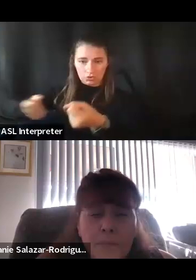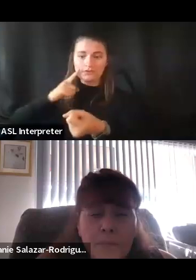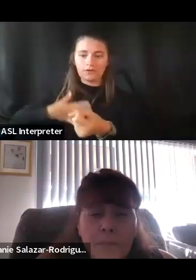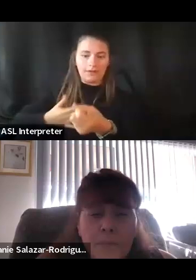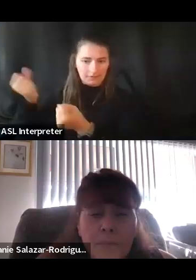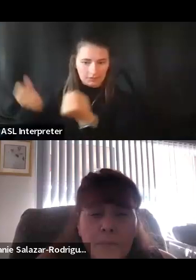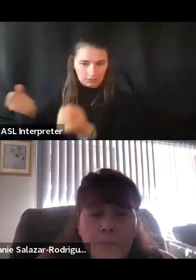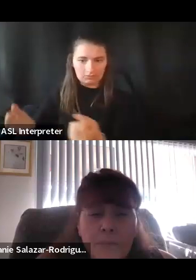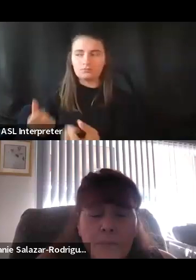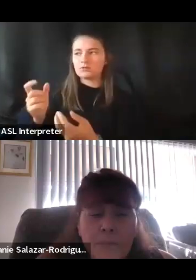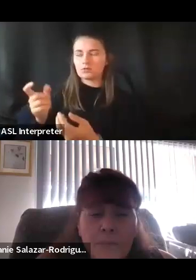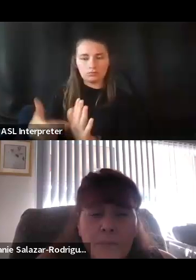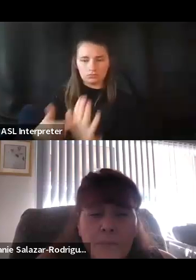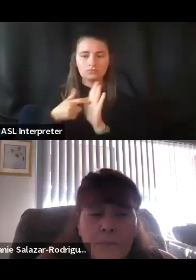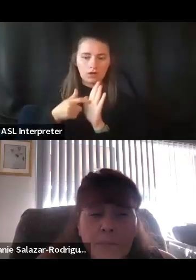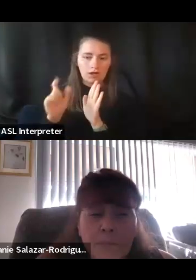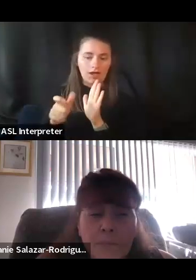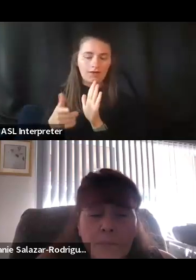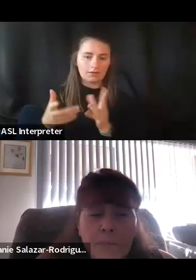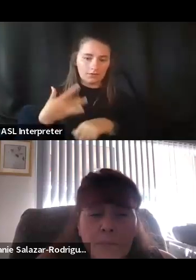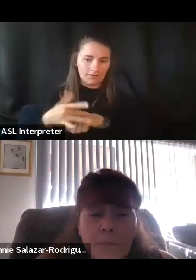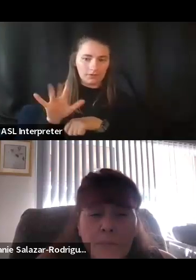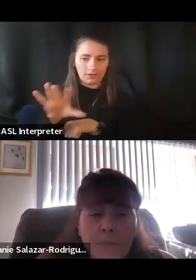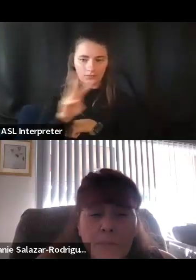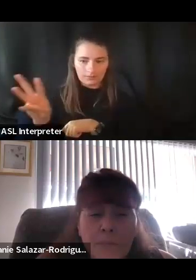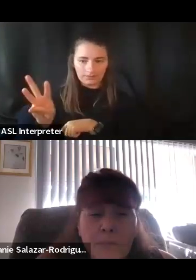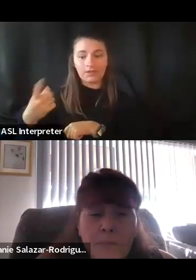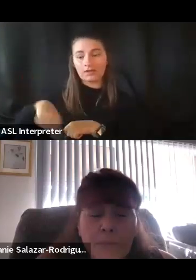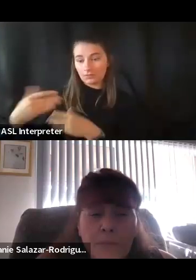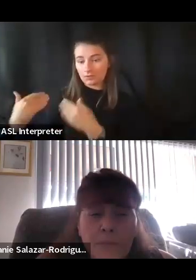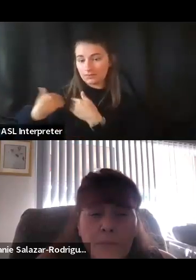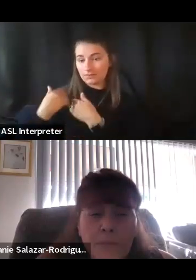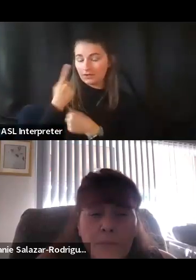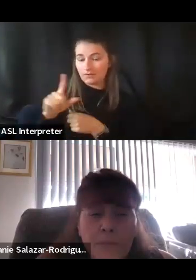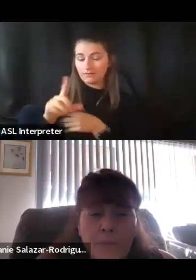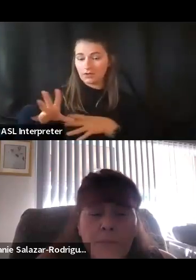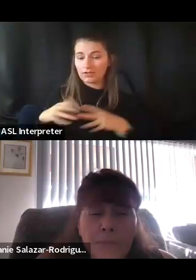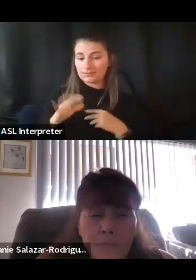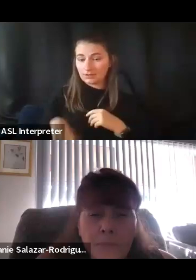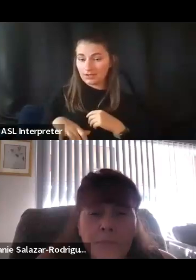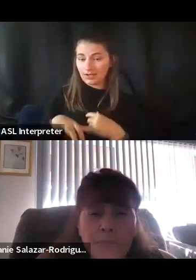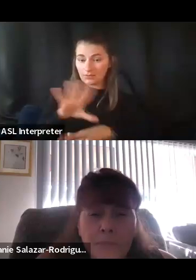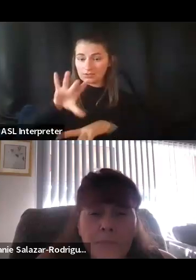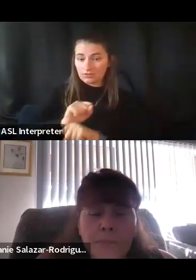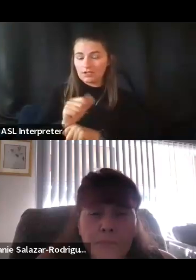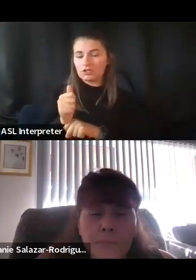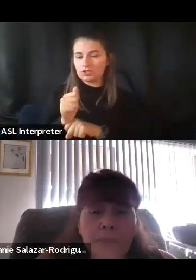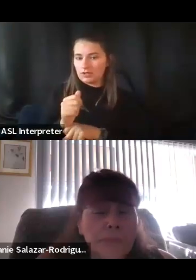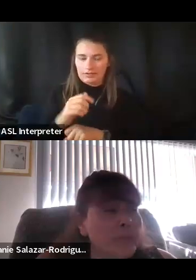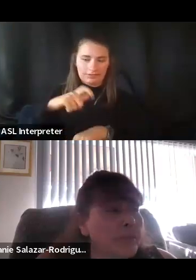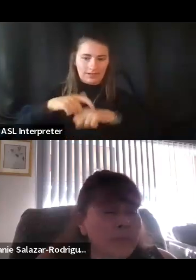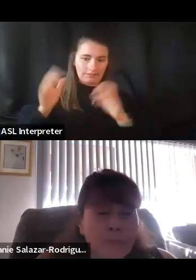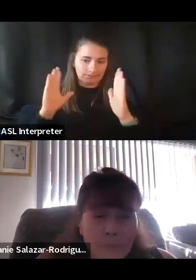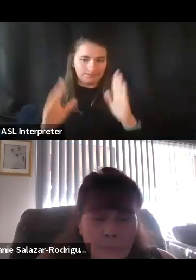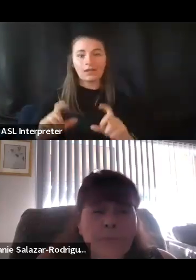And they are accountable for fulfilling that reservation within a certain amount of time. Not, you know, for the big airport at